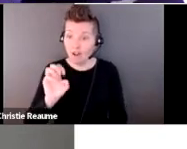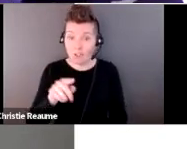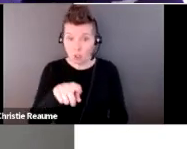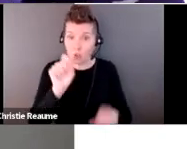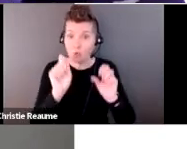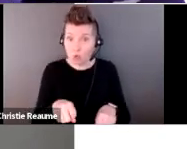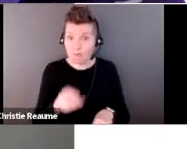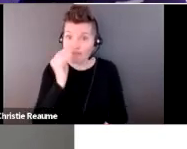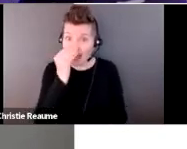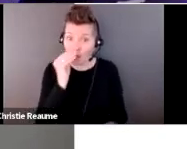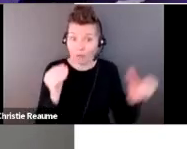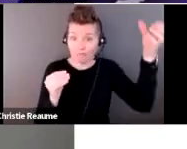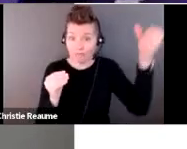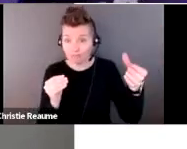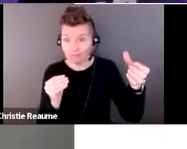could put water in it.